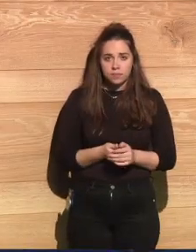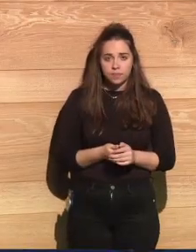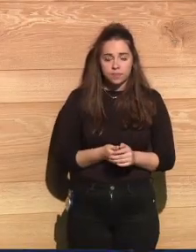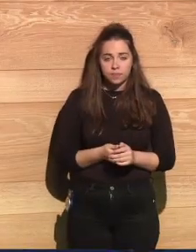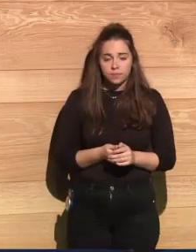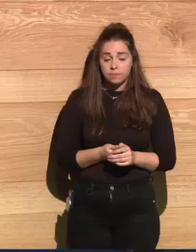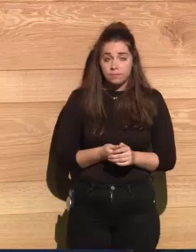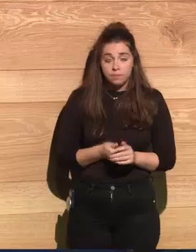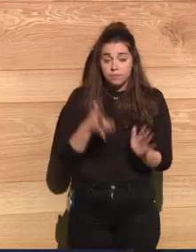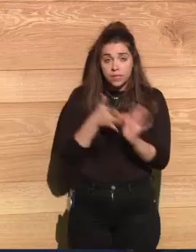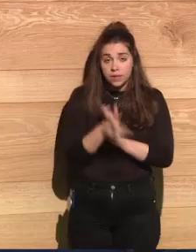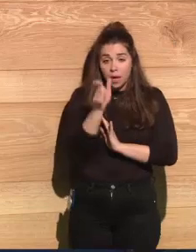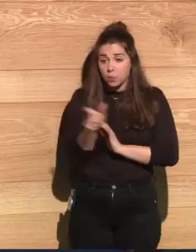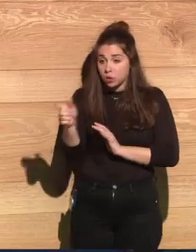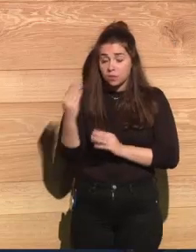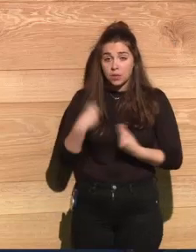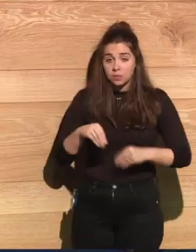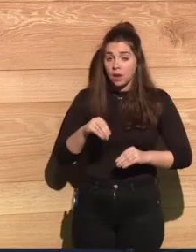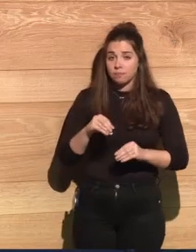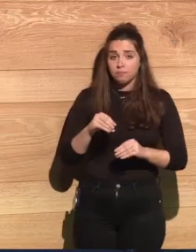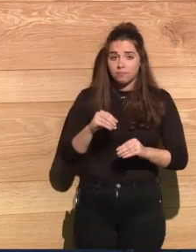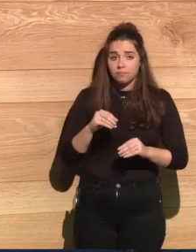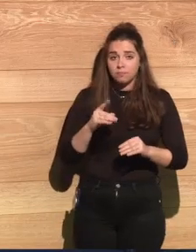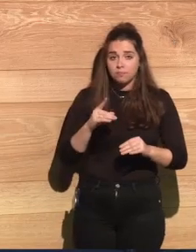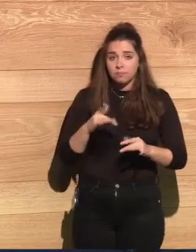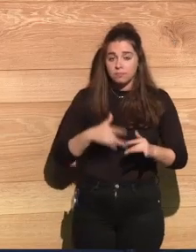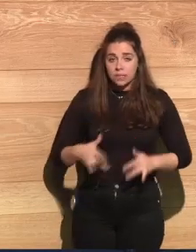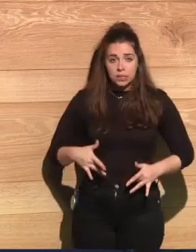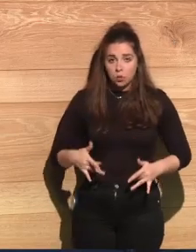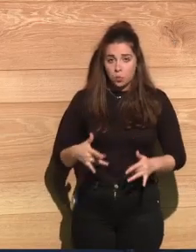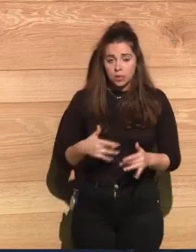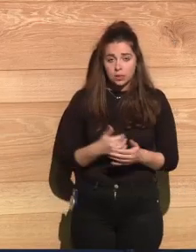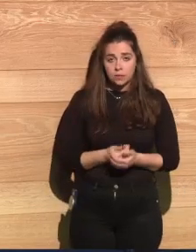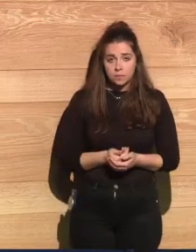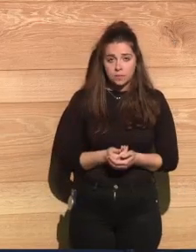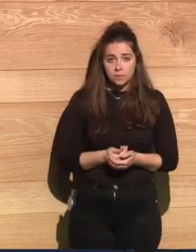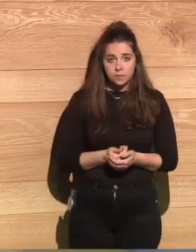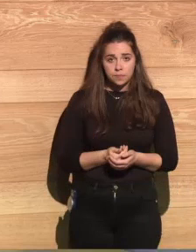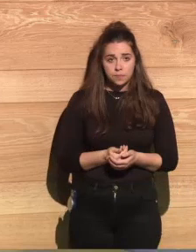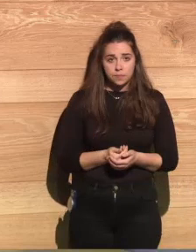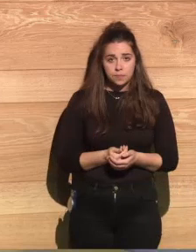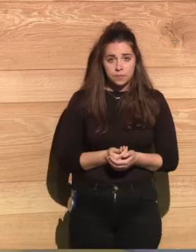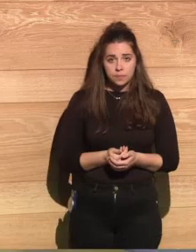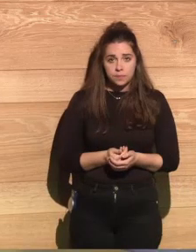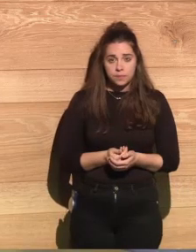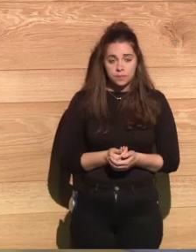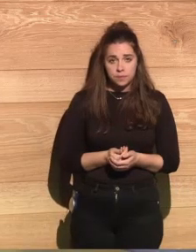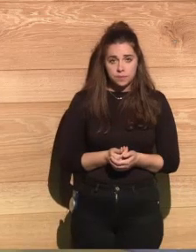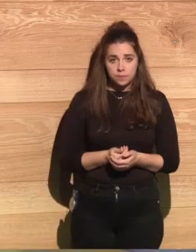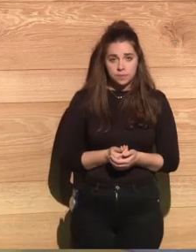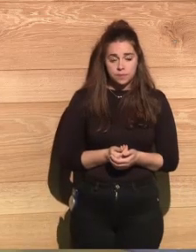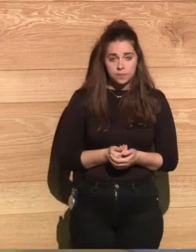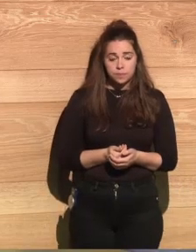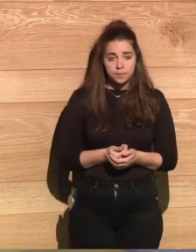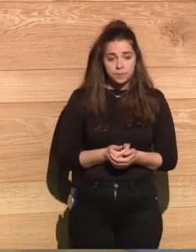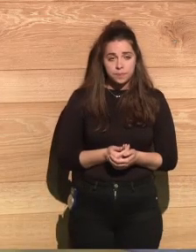I can't, well, I really can't go on giving all